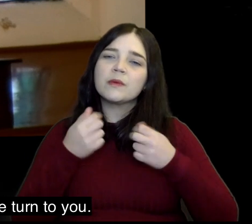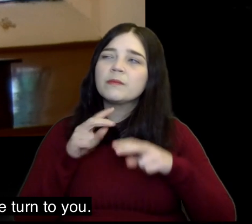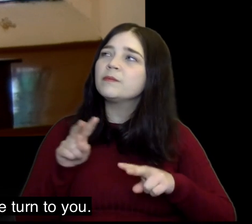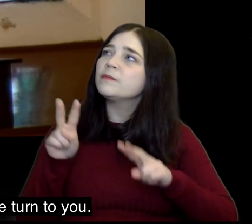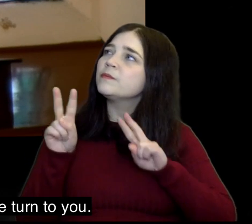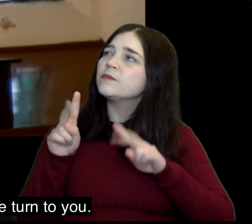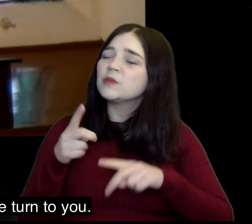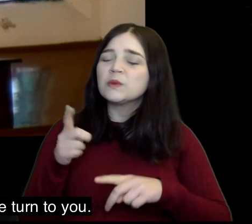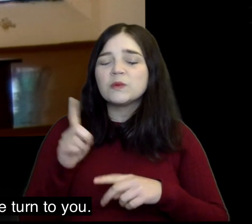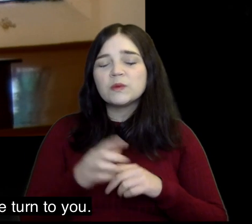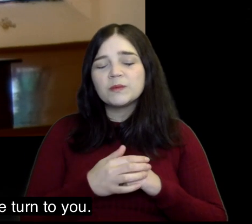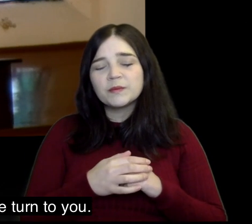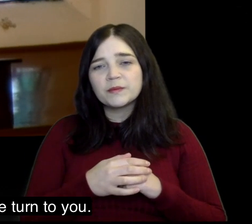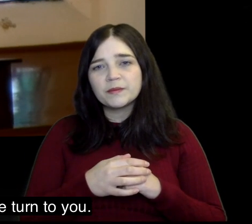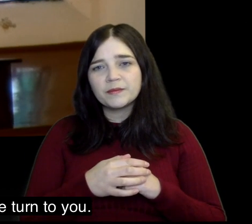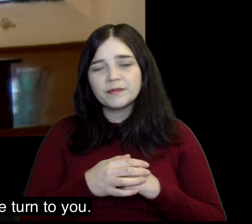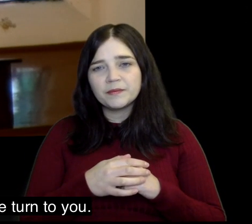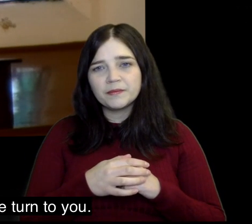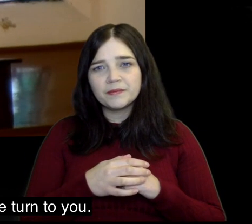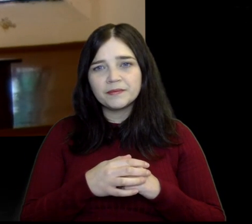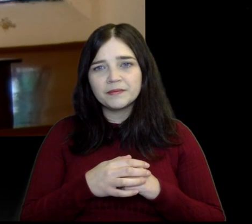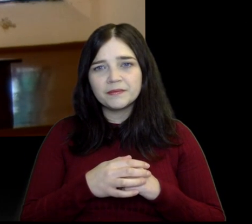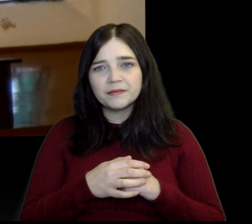and so this morning we turn to you